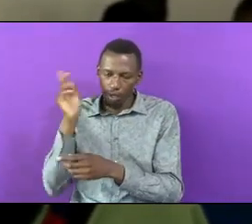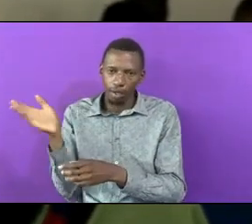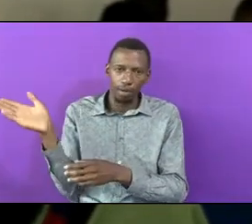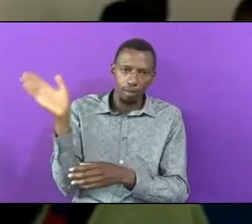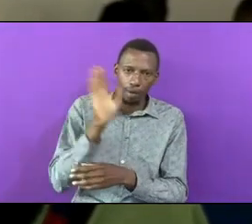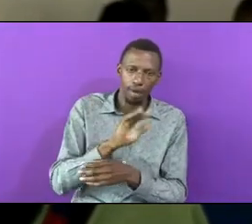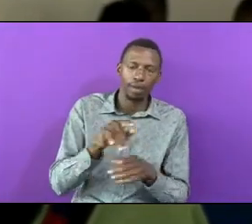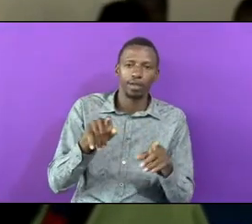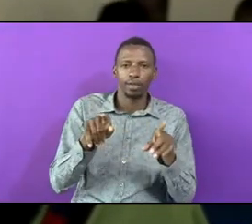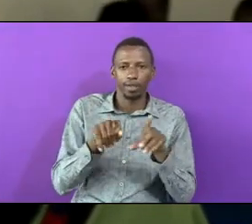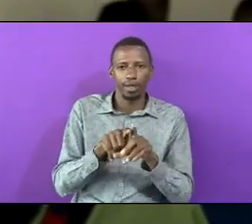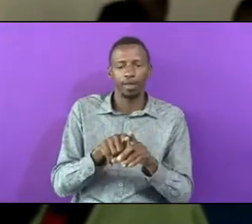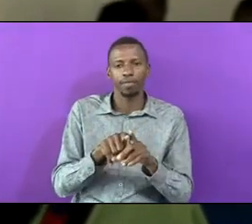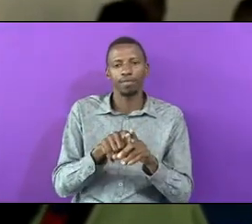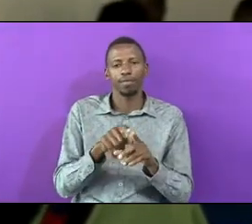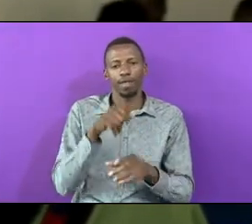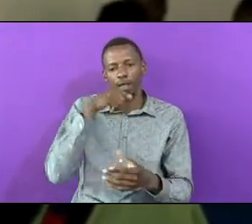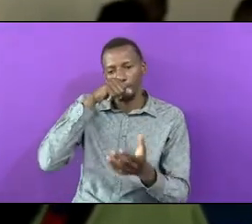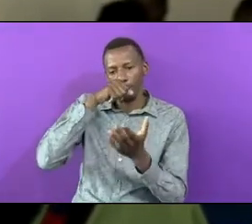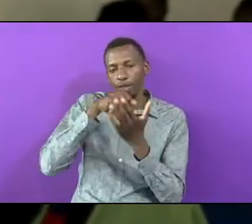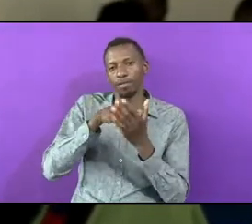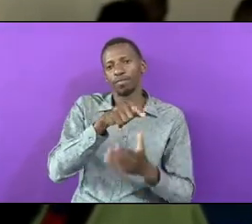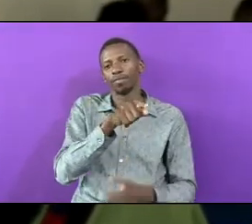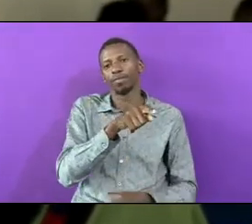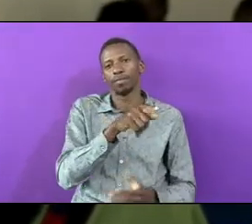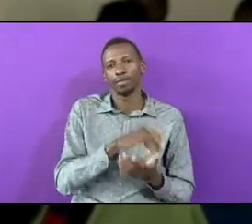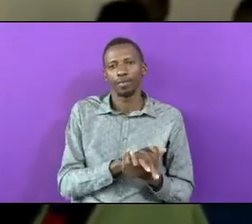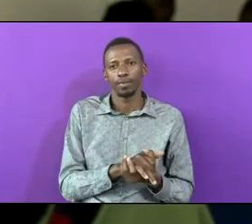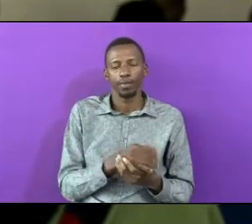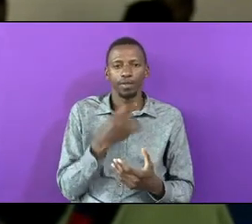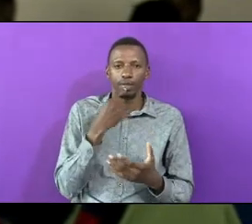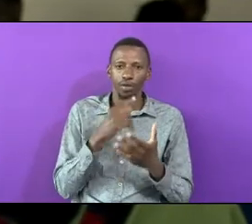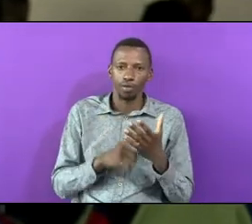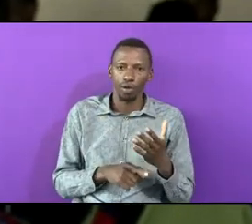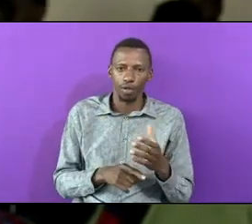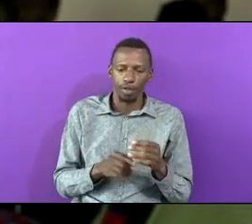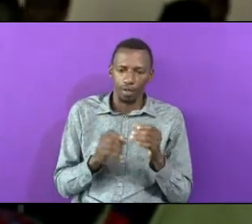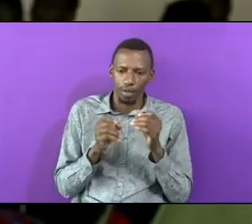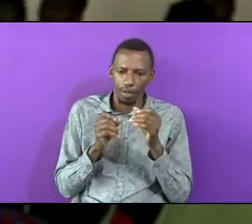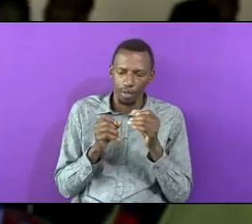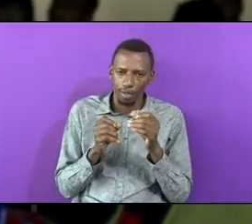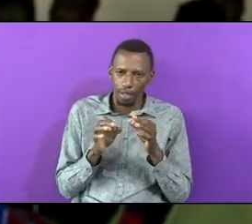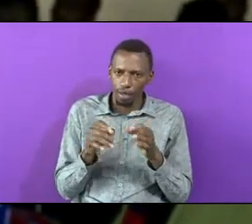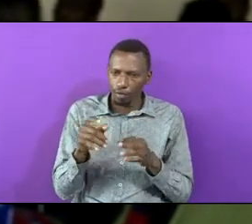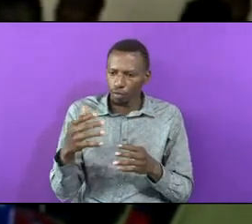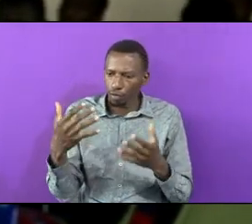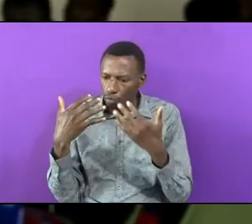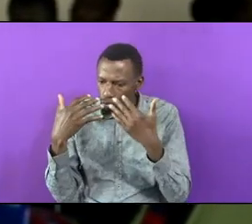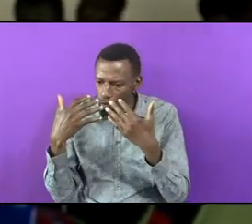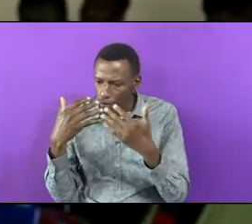I'm Saying This To Say That If You Smell You Smell Dr. You